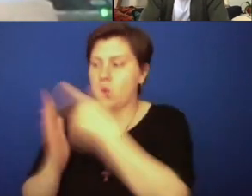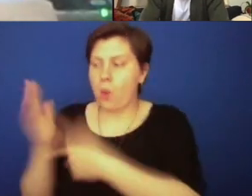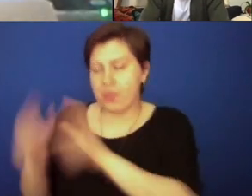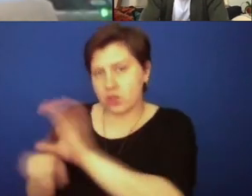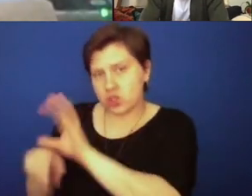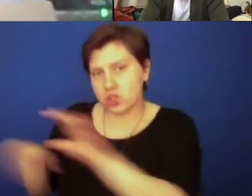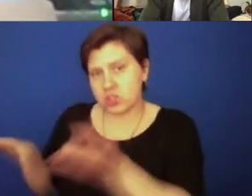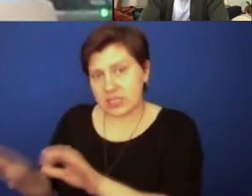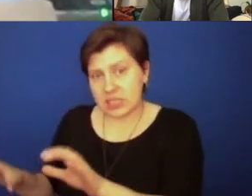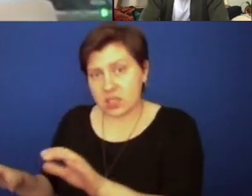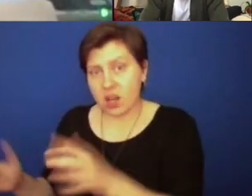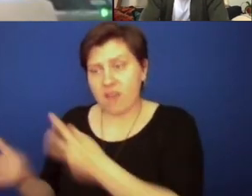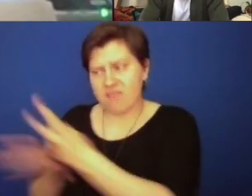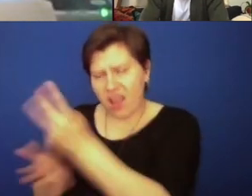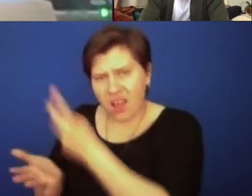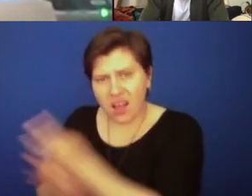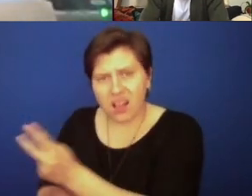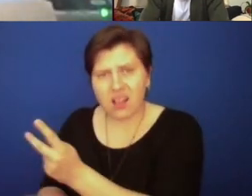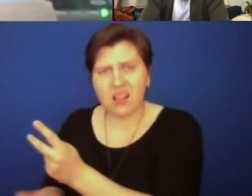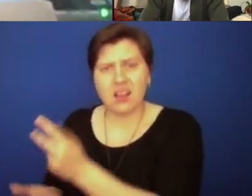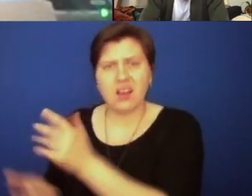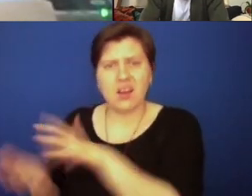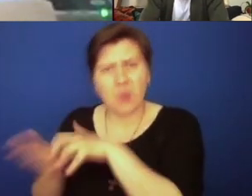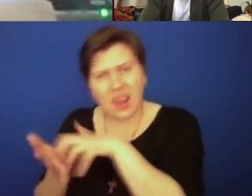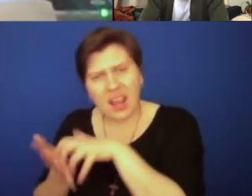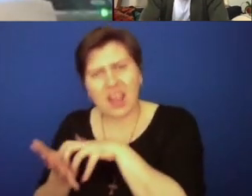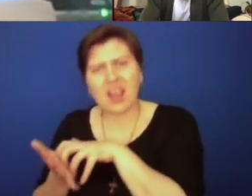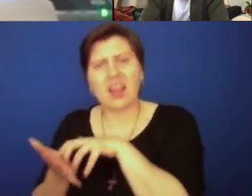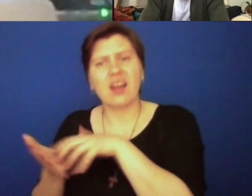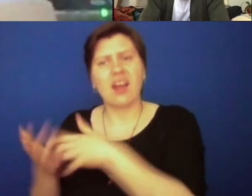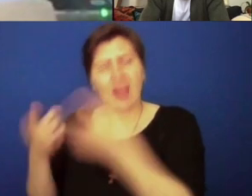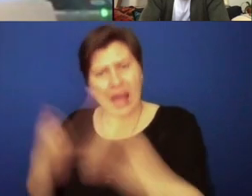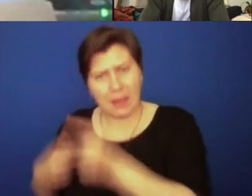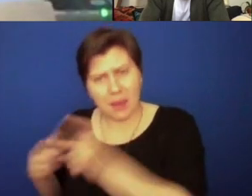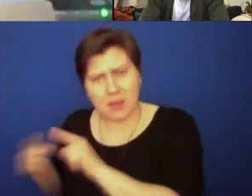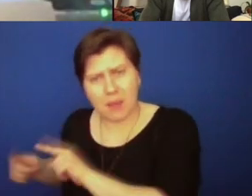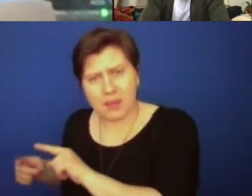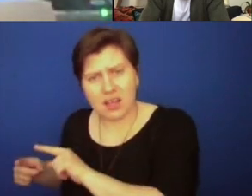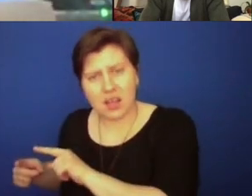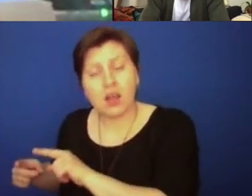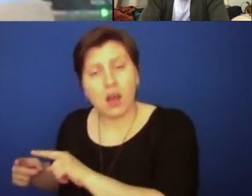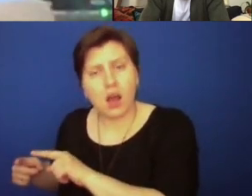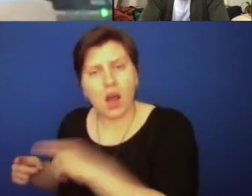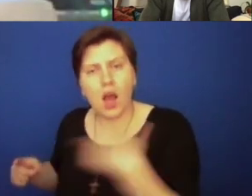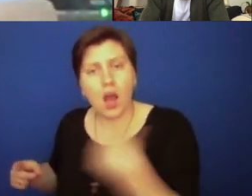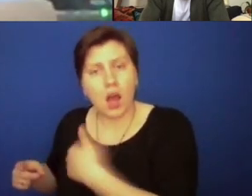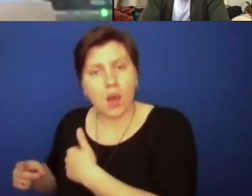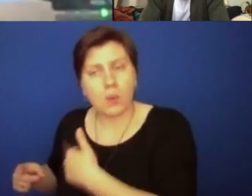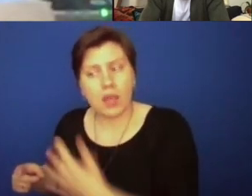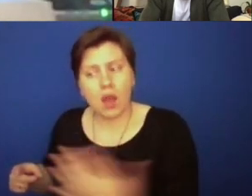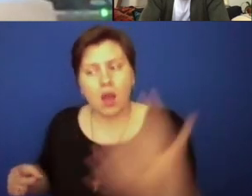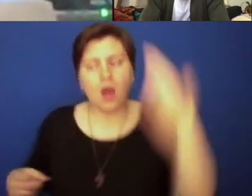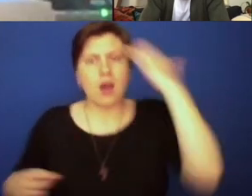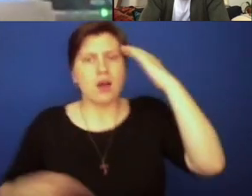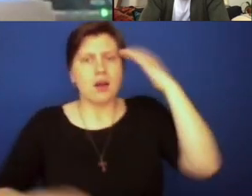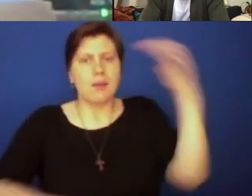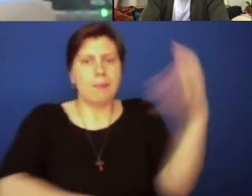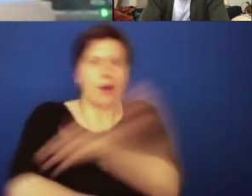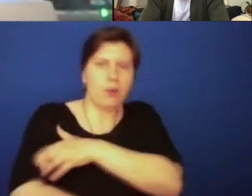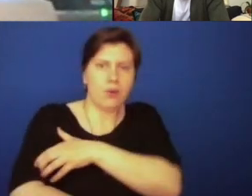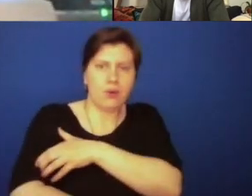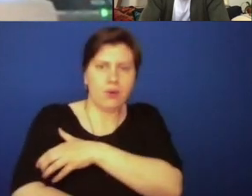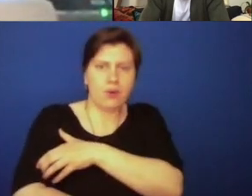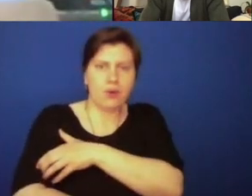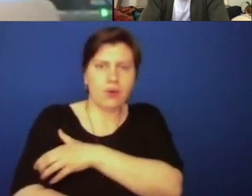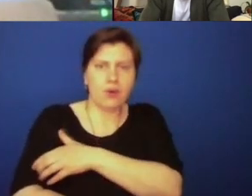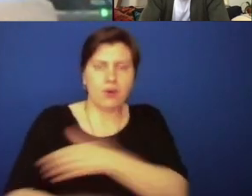done, her failures, you know, her shortcomings, I think that we arm ourselves with that power to